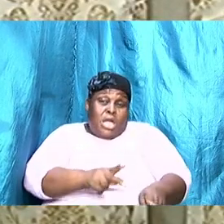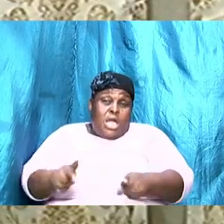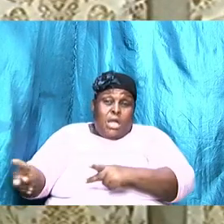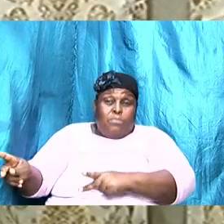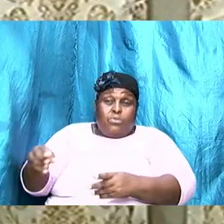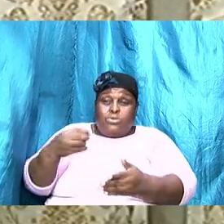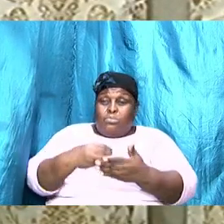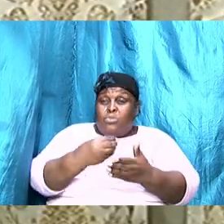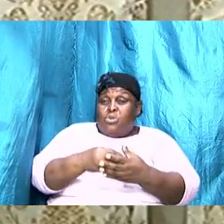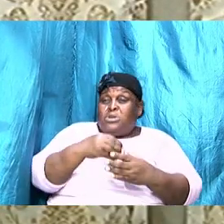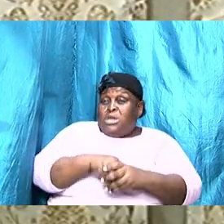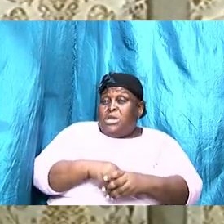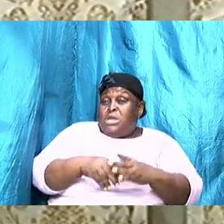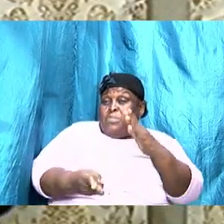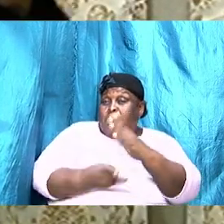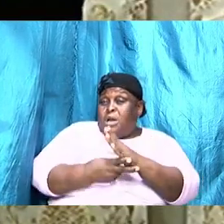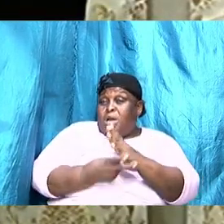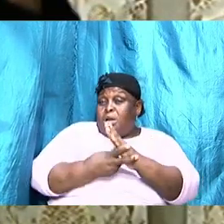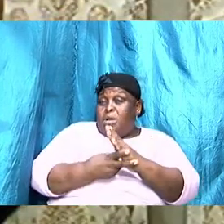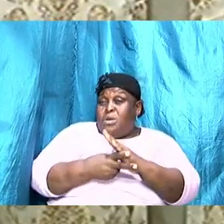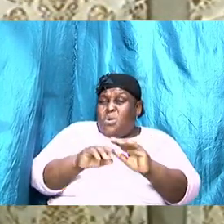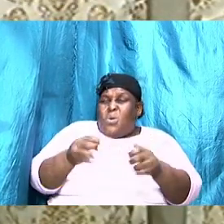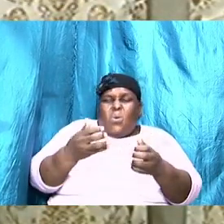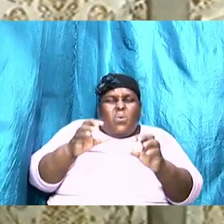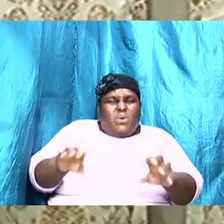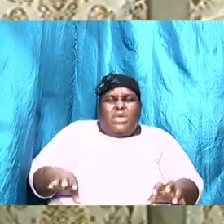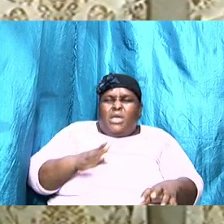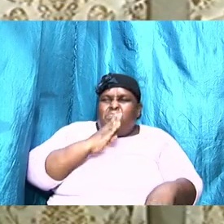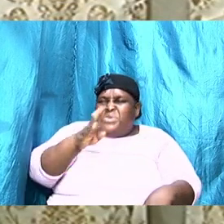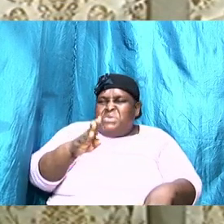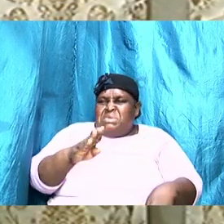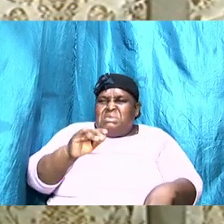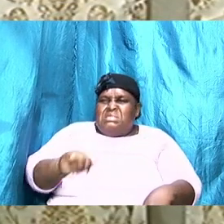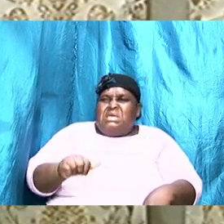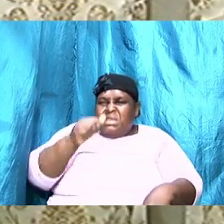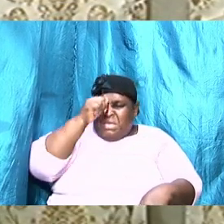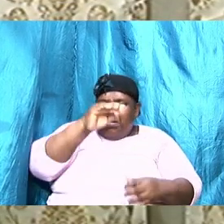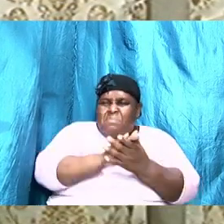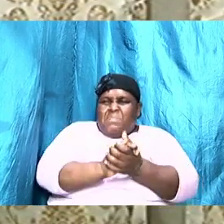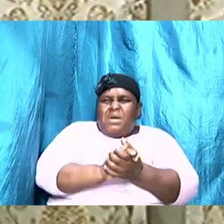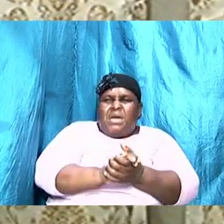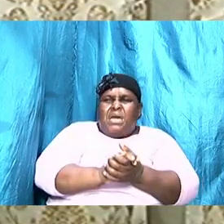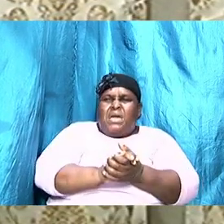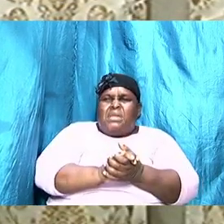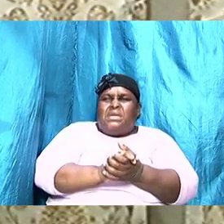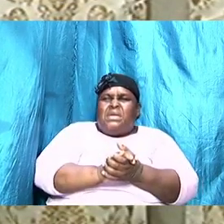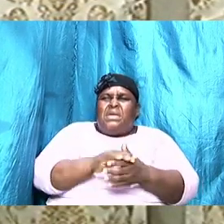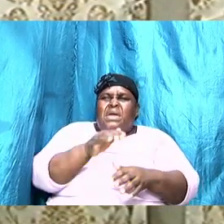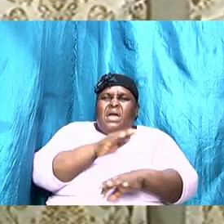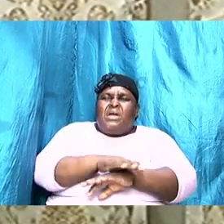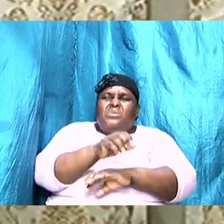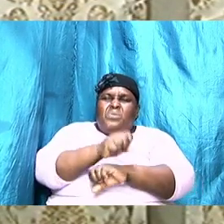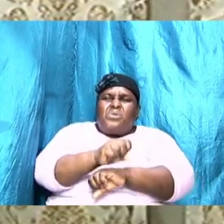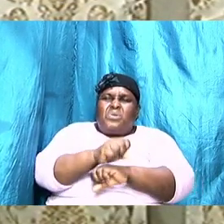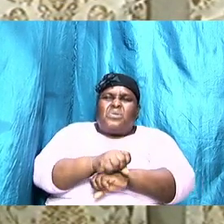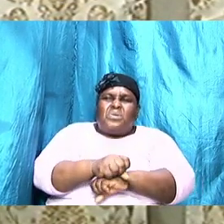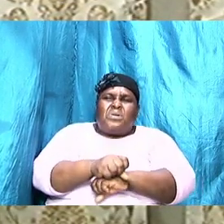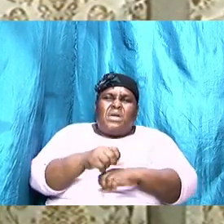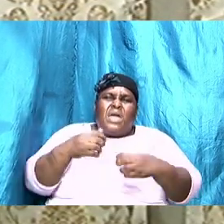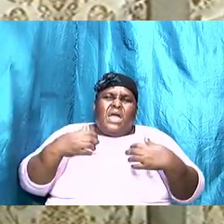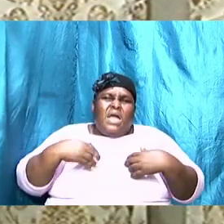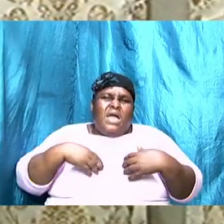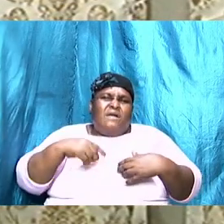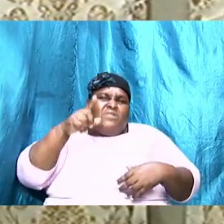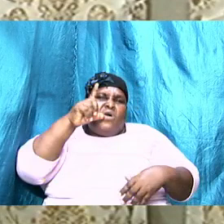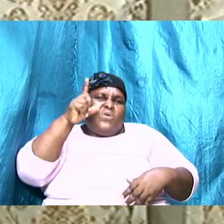and then at work how can it be that a man is at work and he is having his lunch and eating